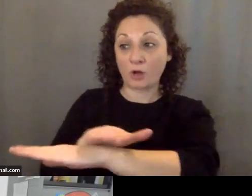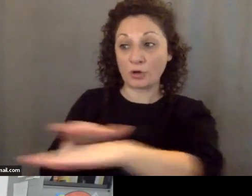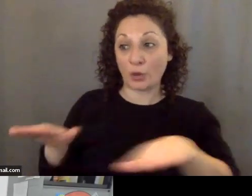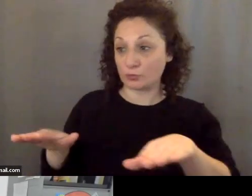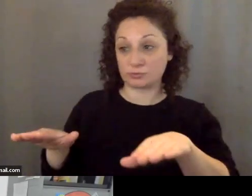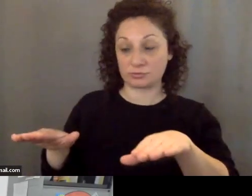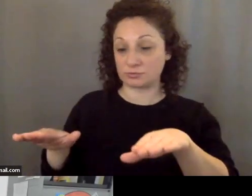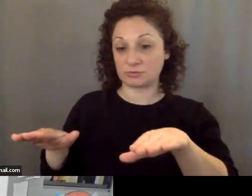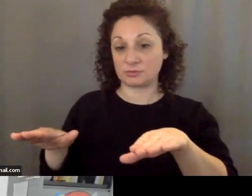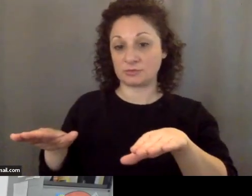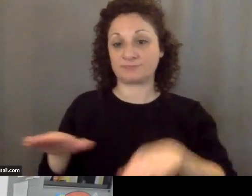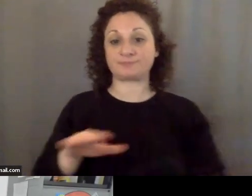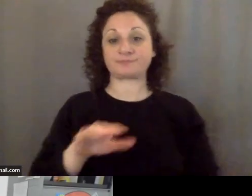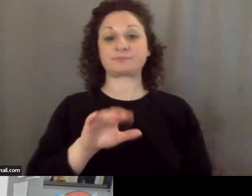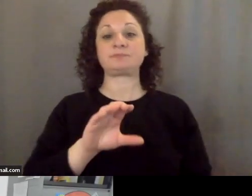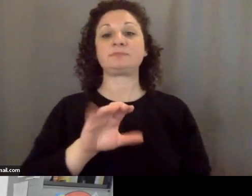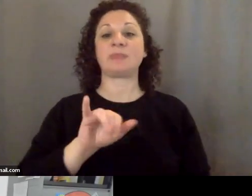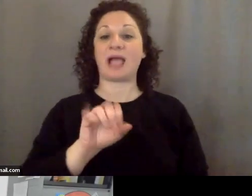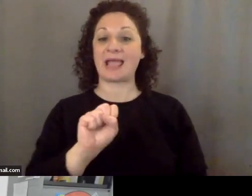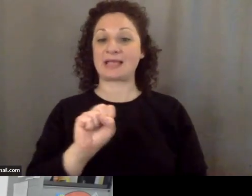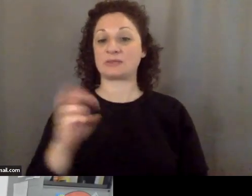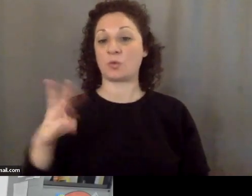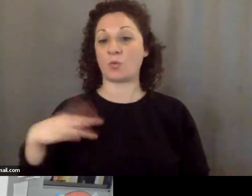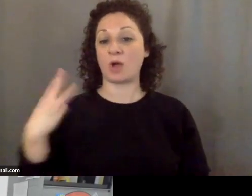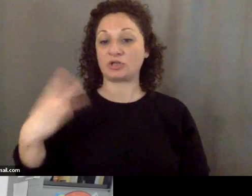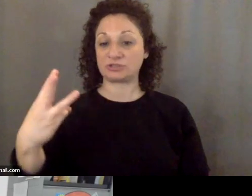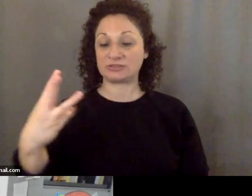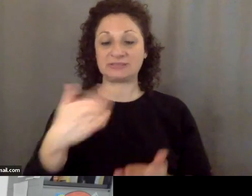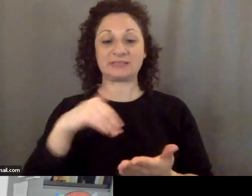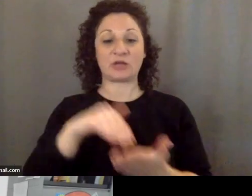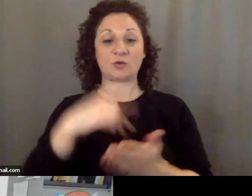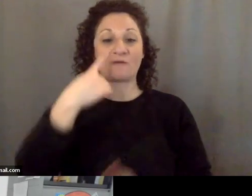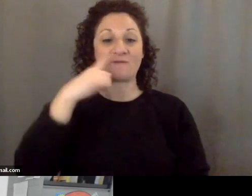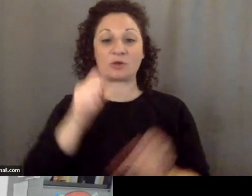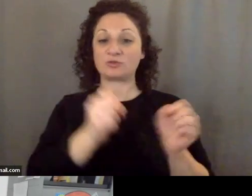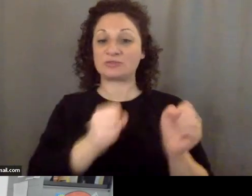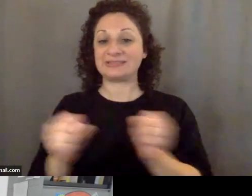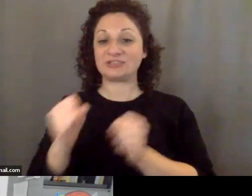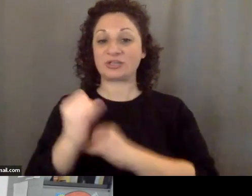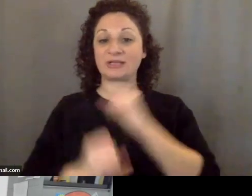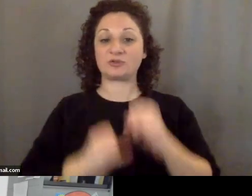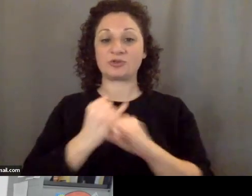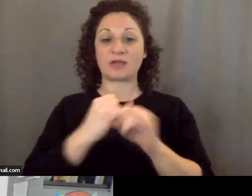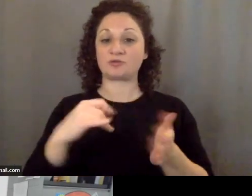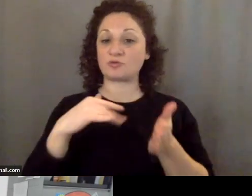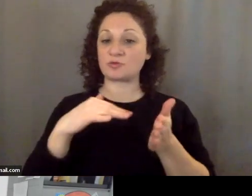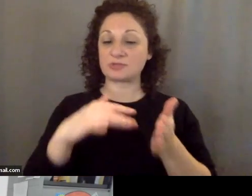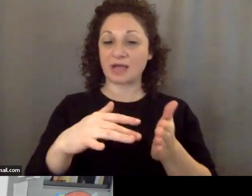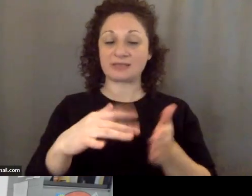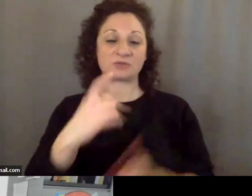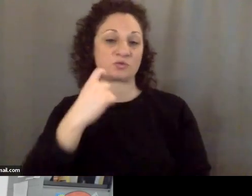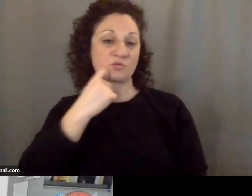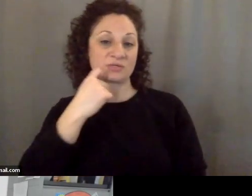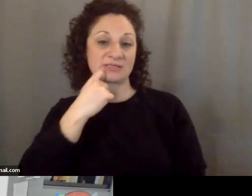CSIS in Washington the Center for Strategic and International Studies recently did a